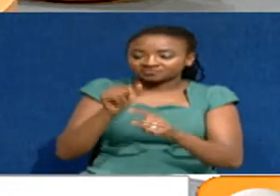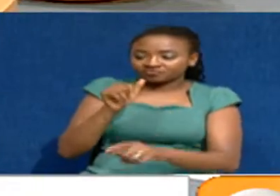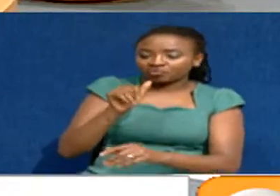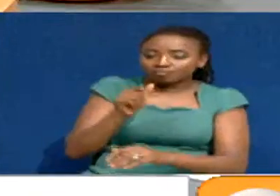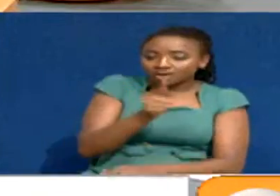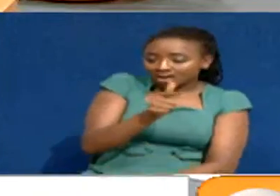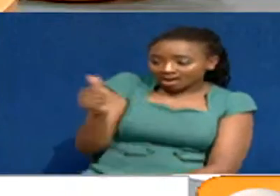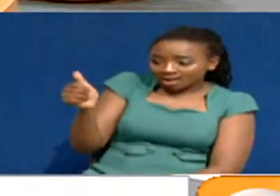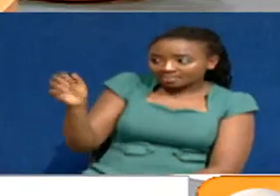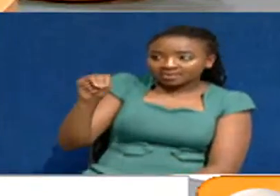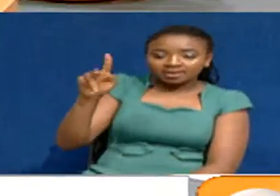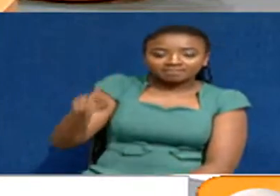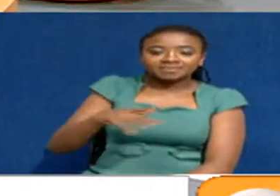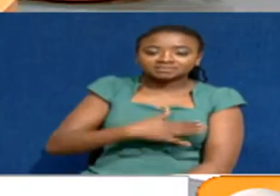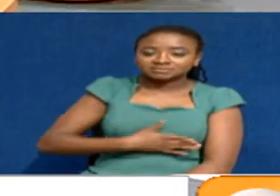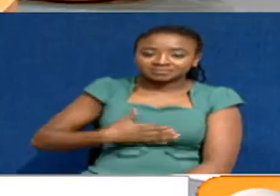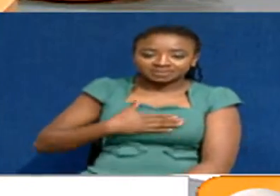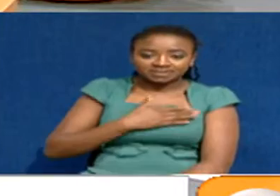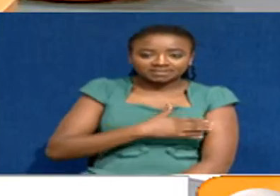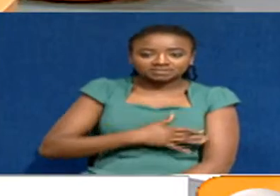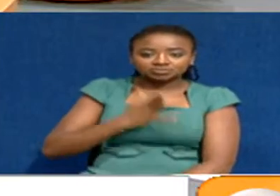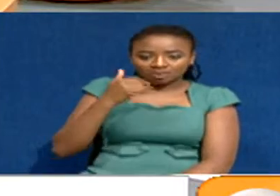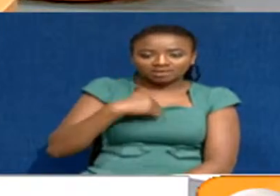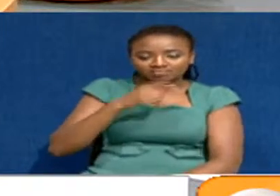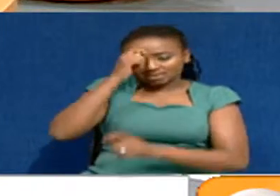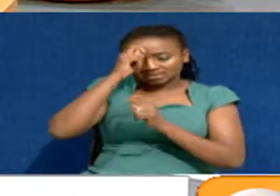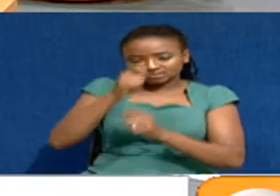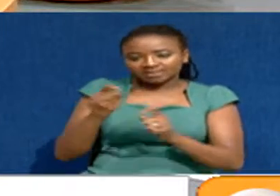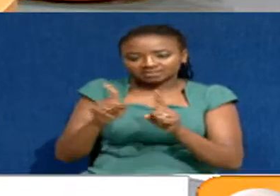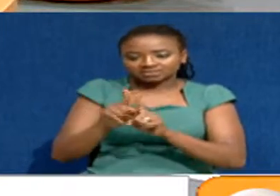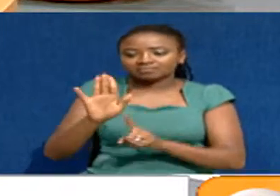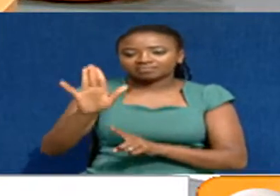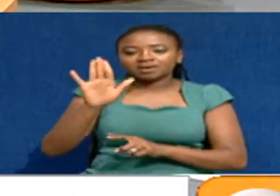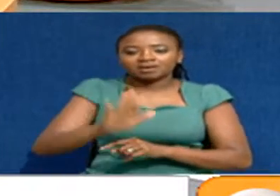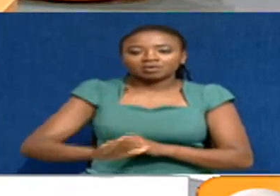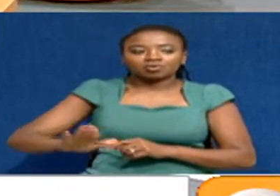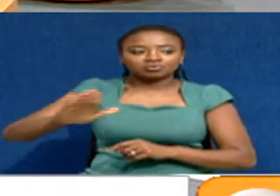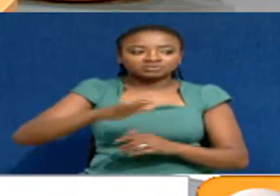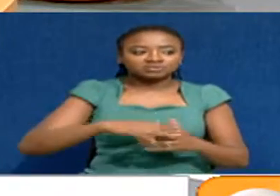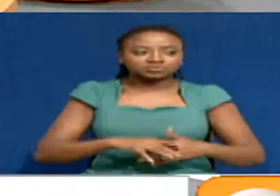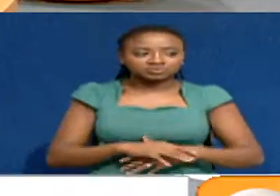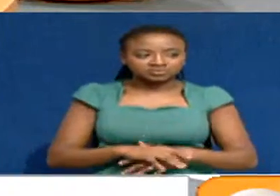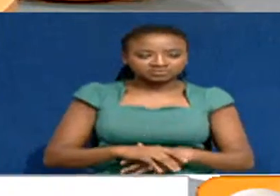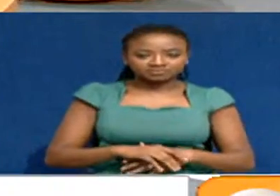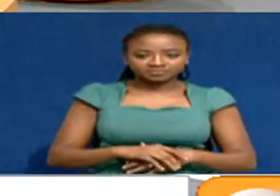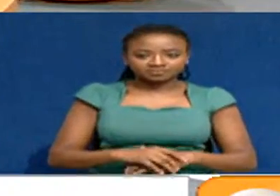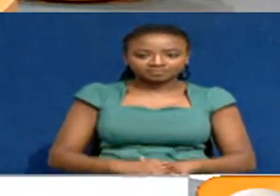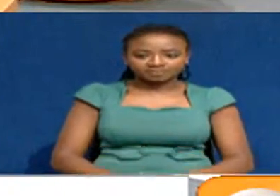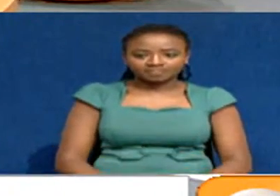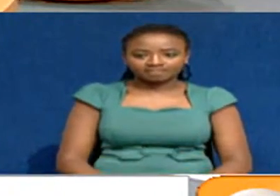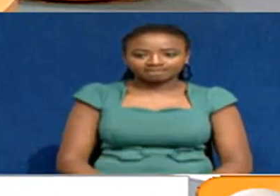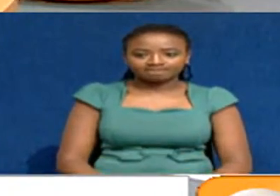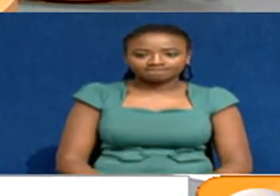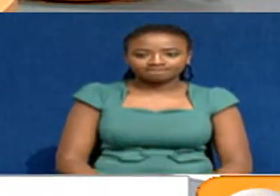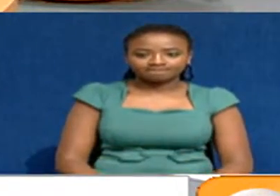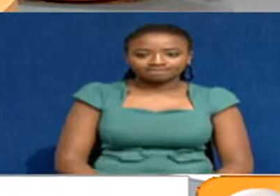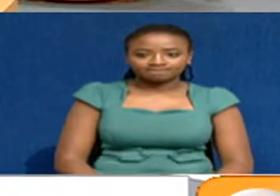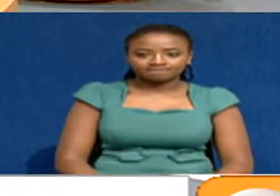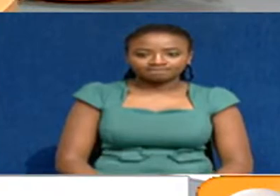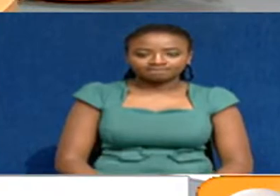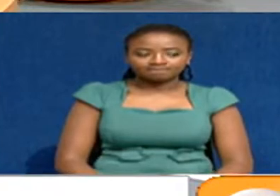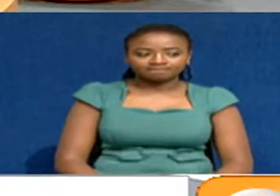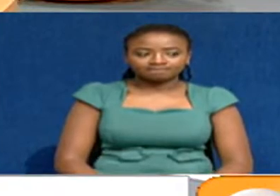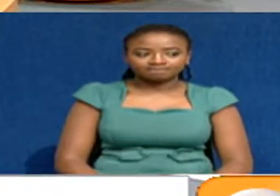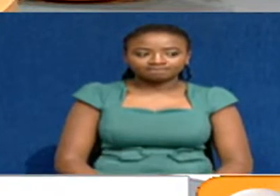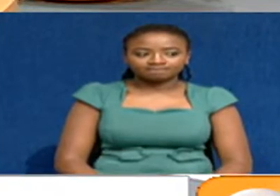He must respect the people of Daragua like I respect the people of Madhira. You will notice much, Swahiga. You have to finish it there. You want to stop One, one, one. Anything about